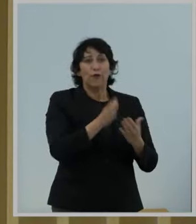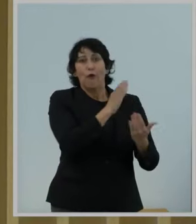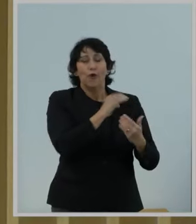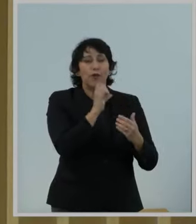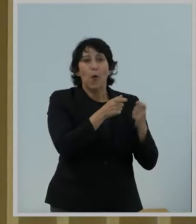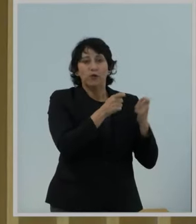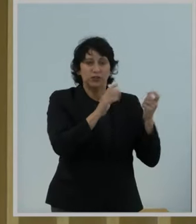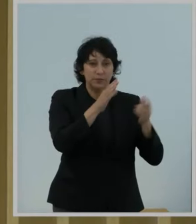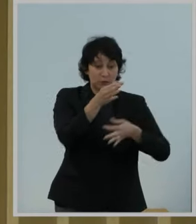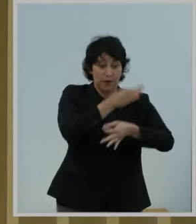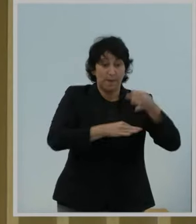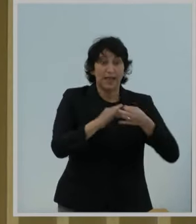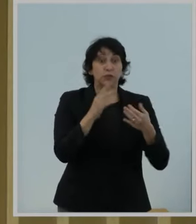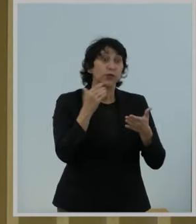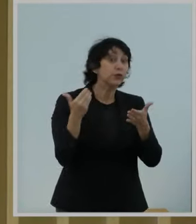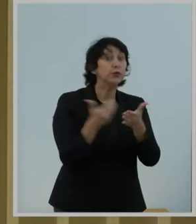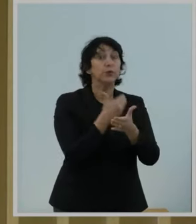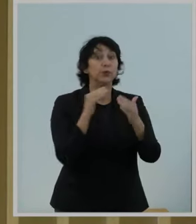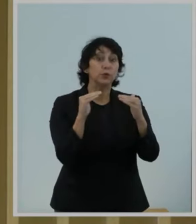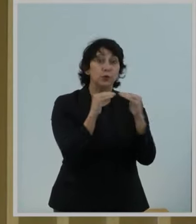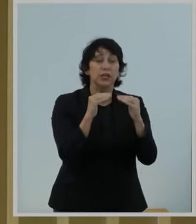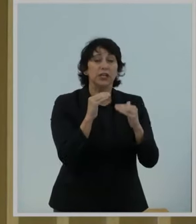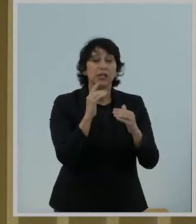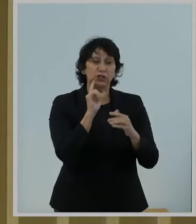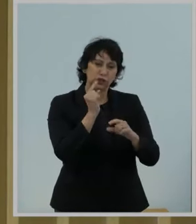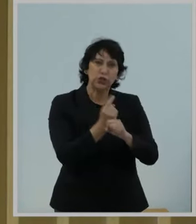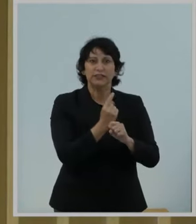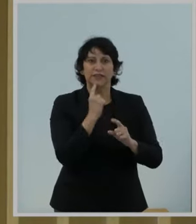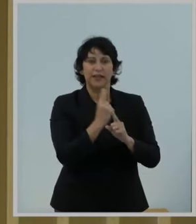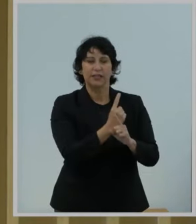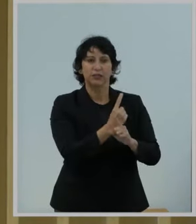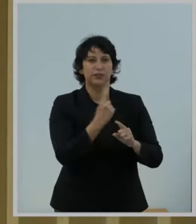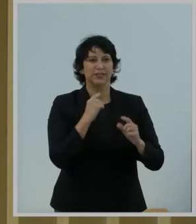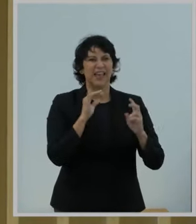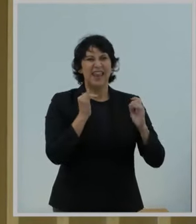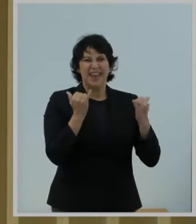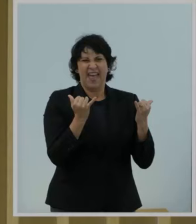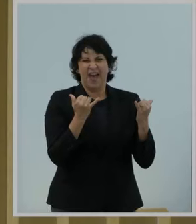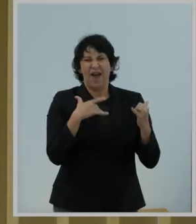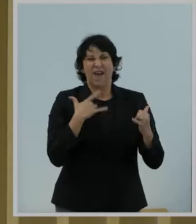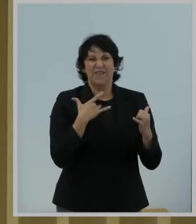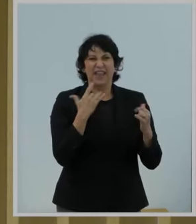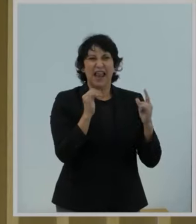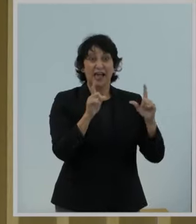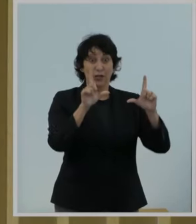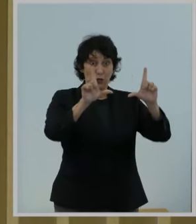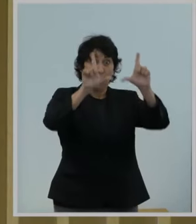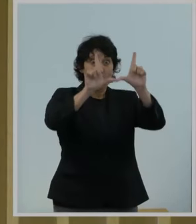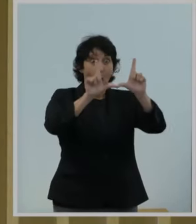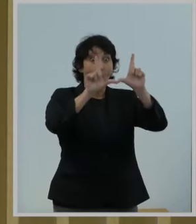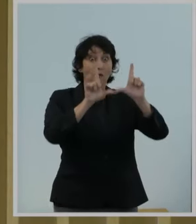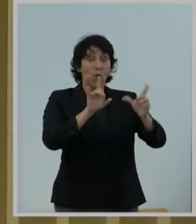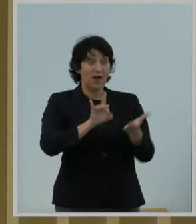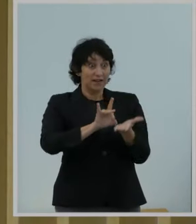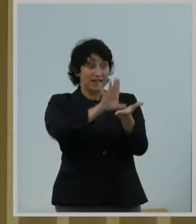replaced with new ones. The goalposts have moved, but the goal remains the same.